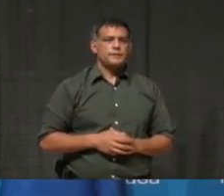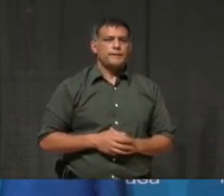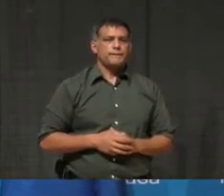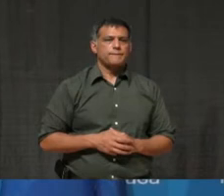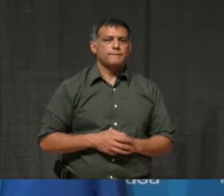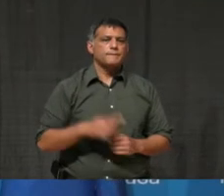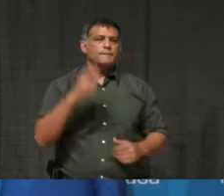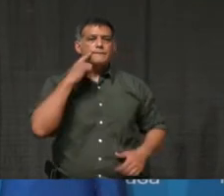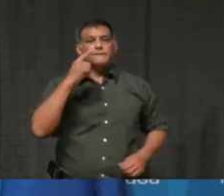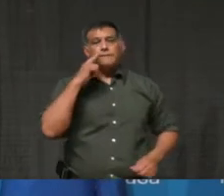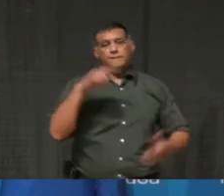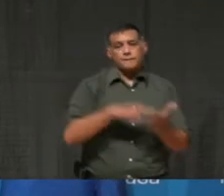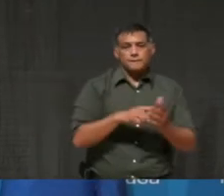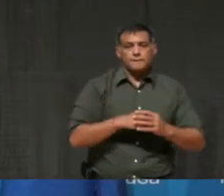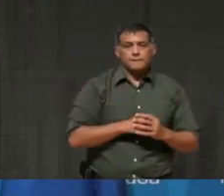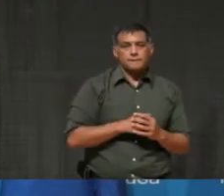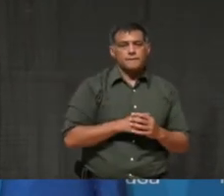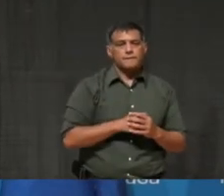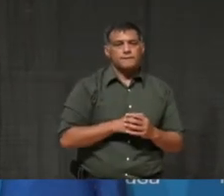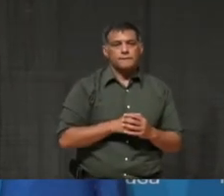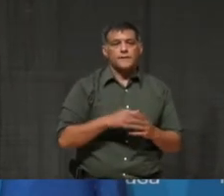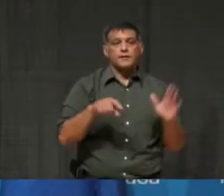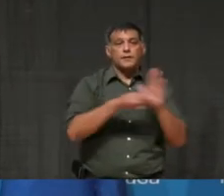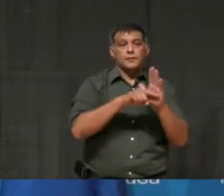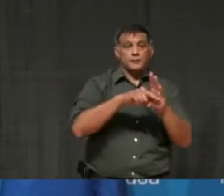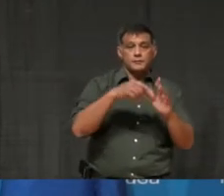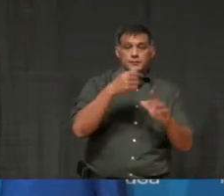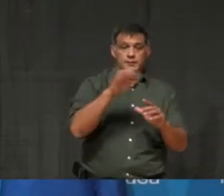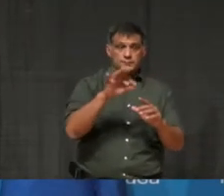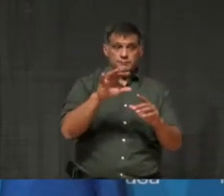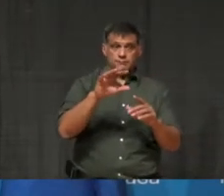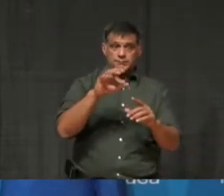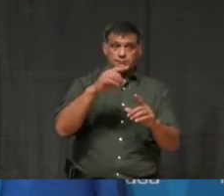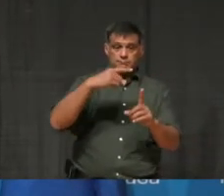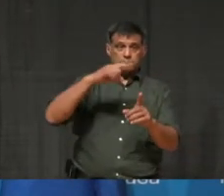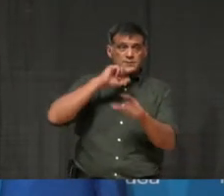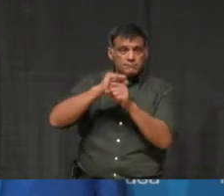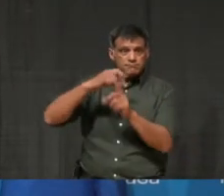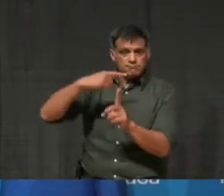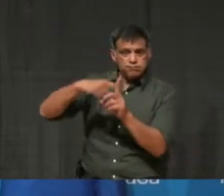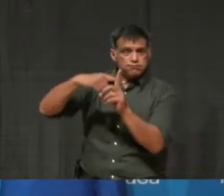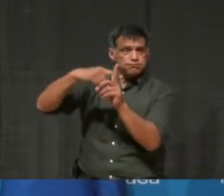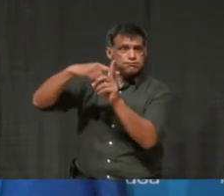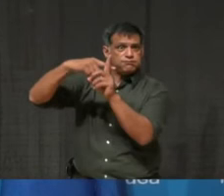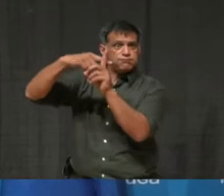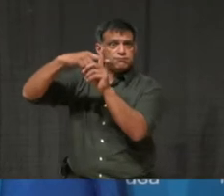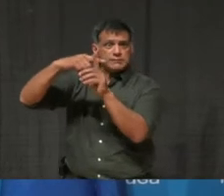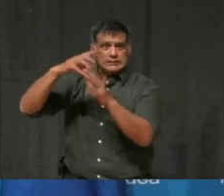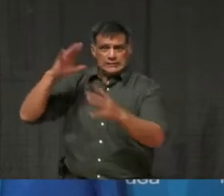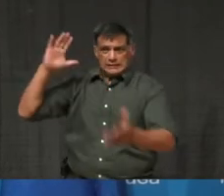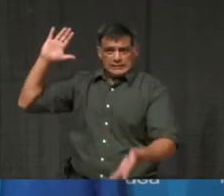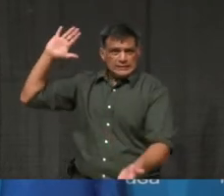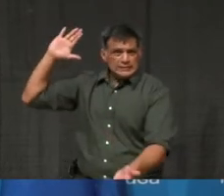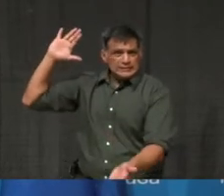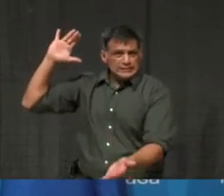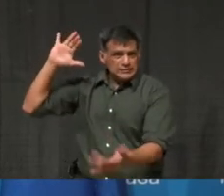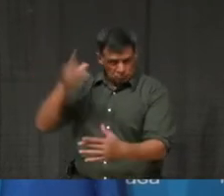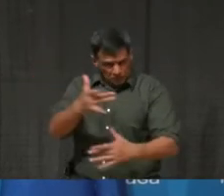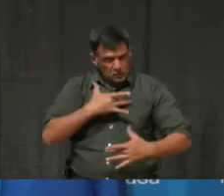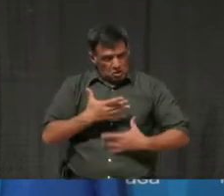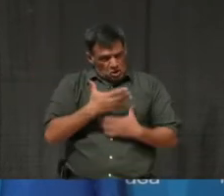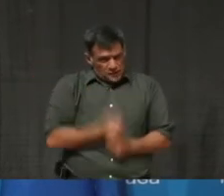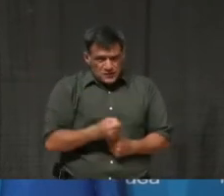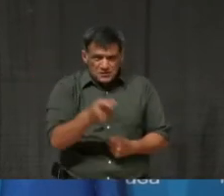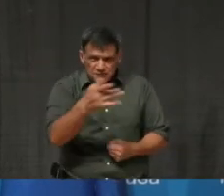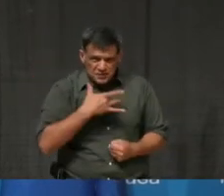of COVID cases down in Peel region? Is it possible that at the end of this lockdown it could possibly be a waste of time if we can't